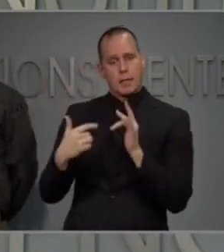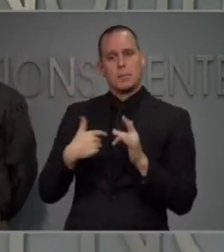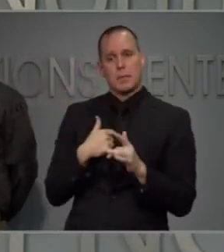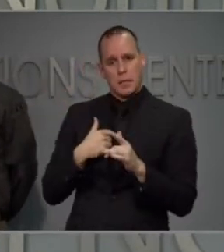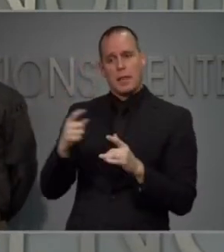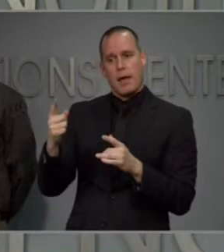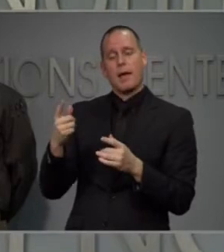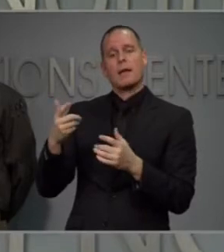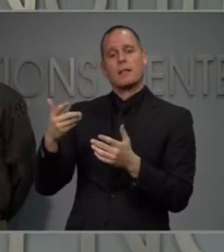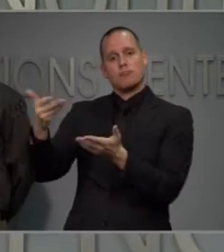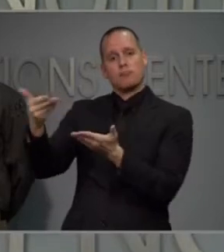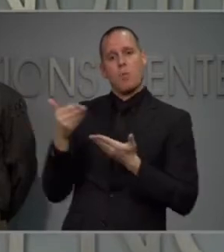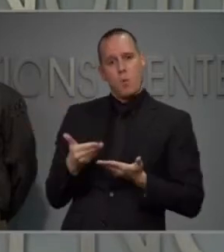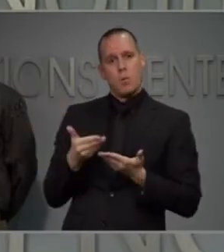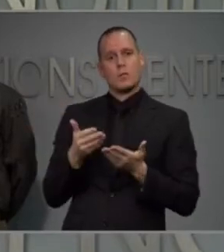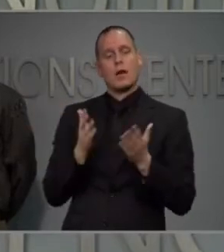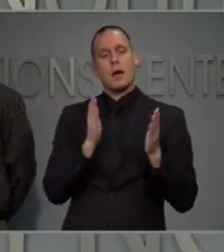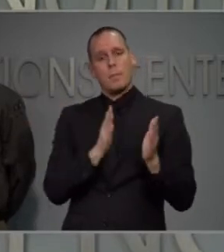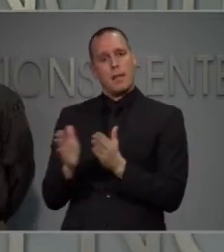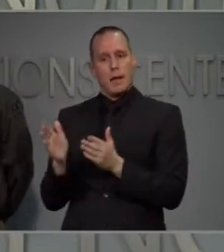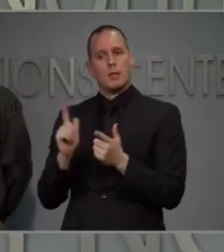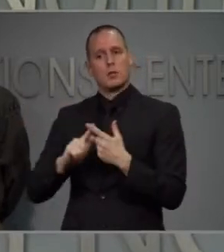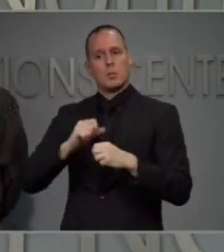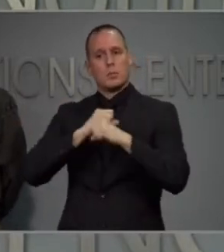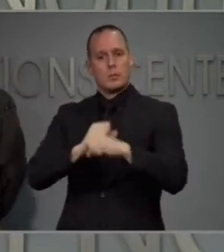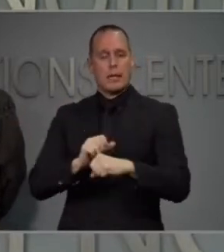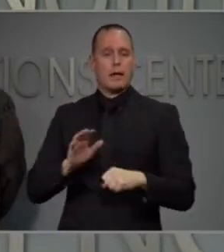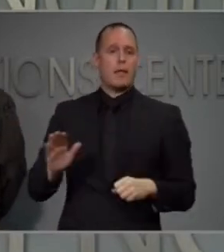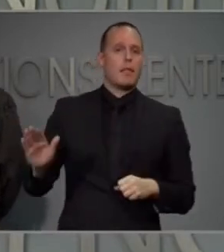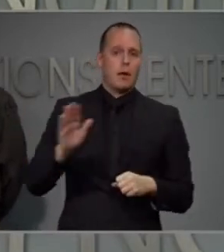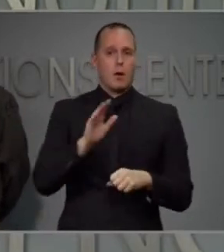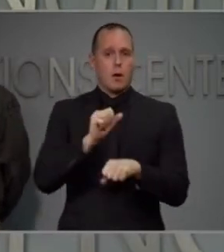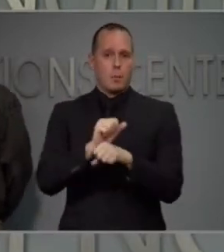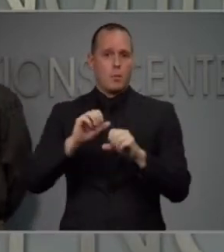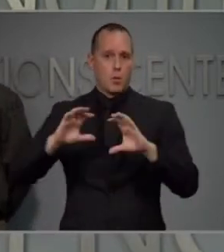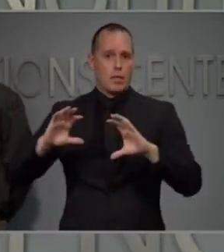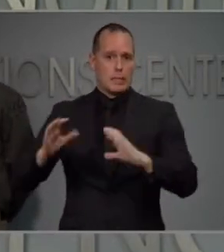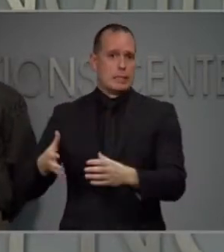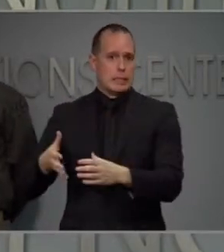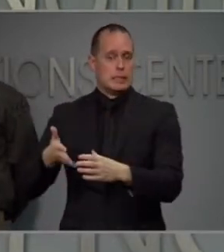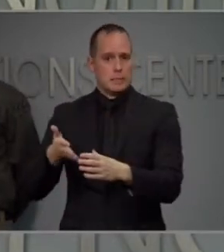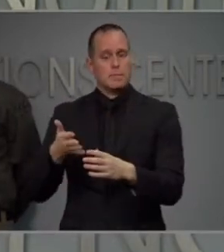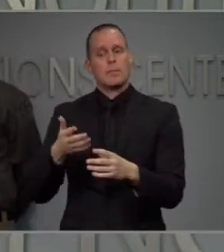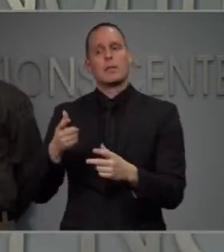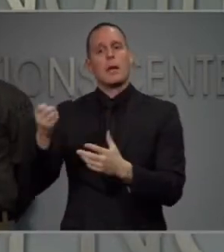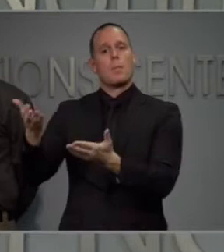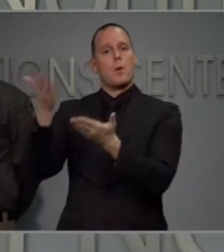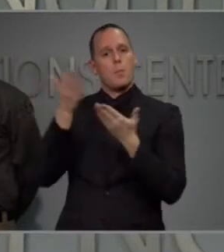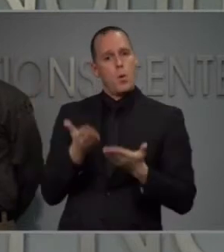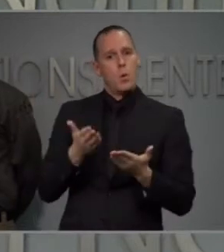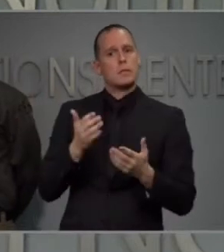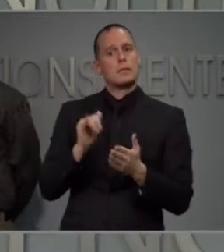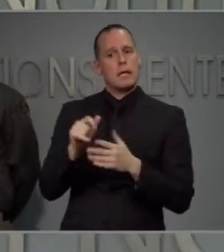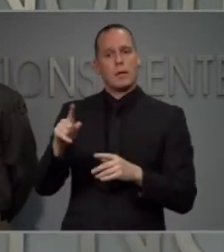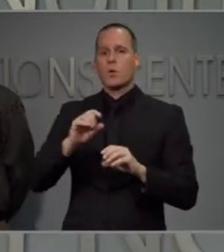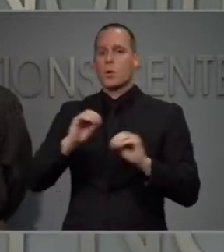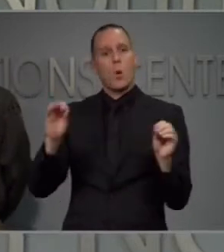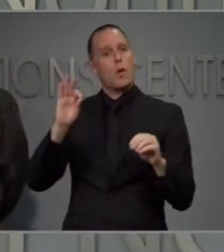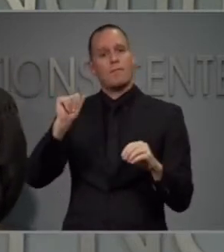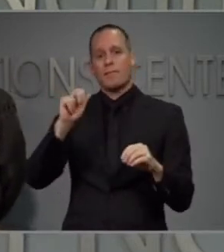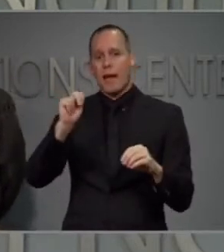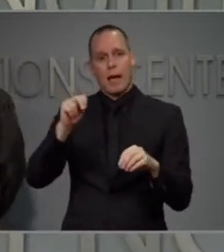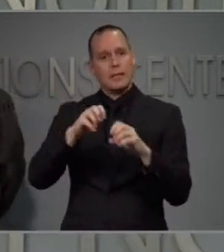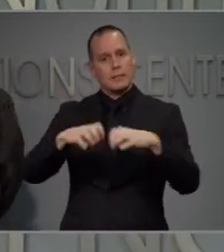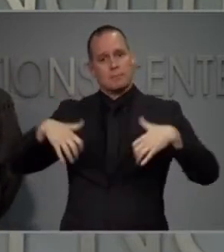plan to try and protect their employees, a proposal that there would be no fans in the